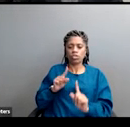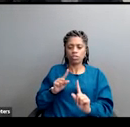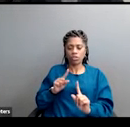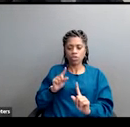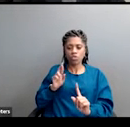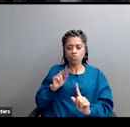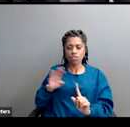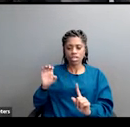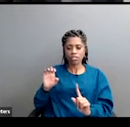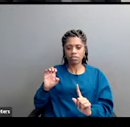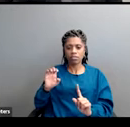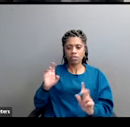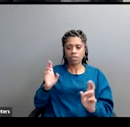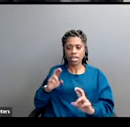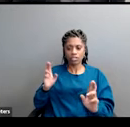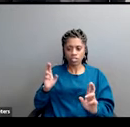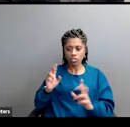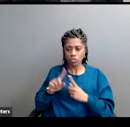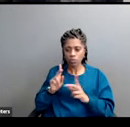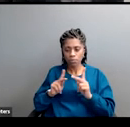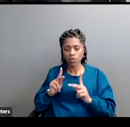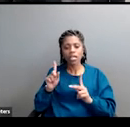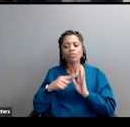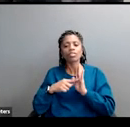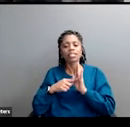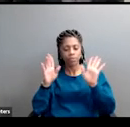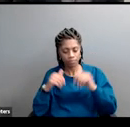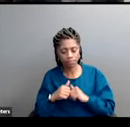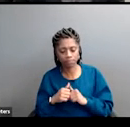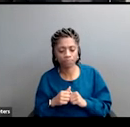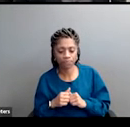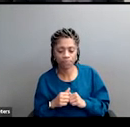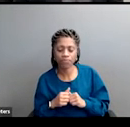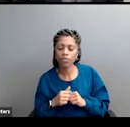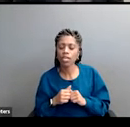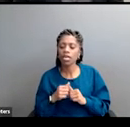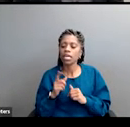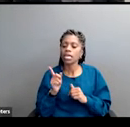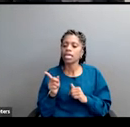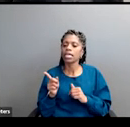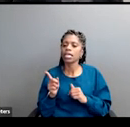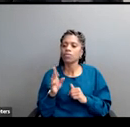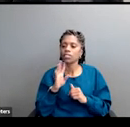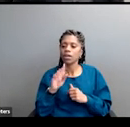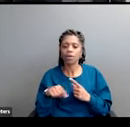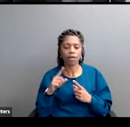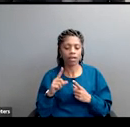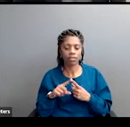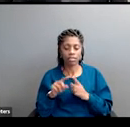reactions. So for example, Goldwater would talk about states rights.